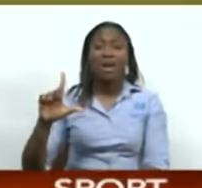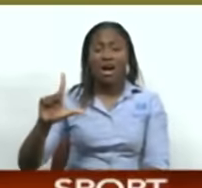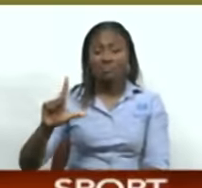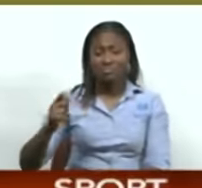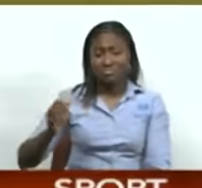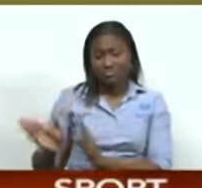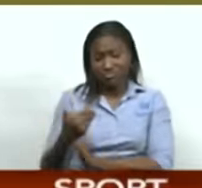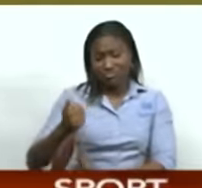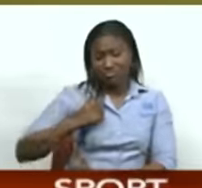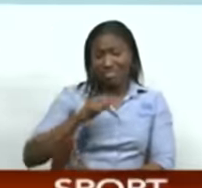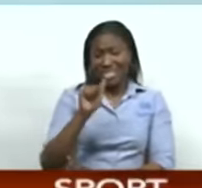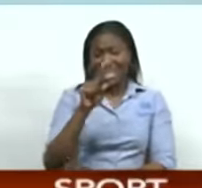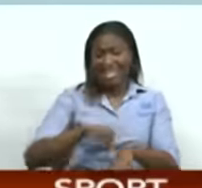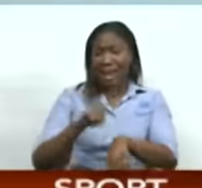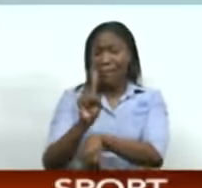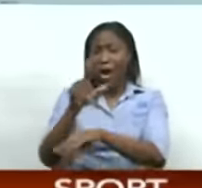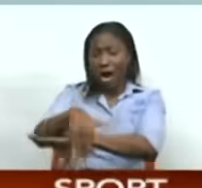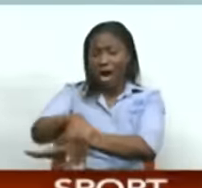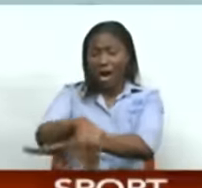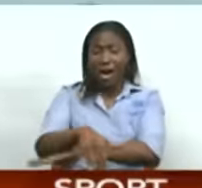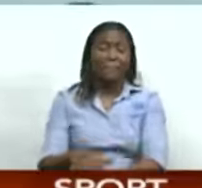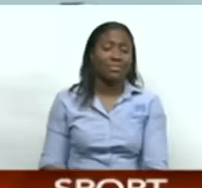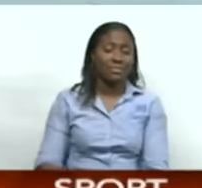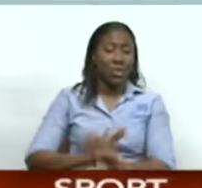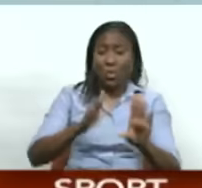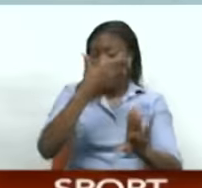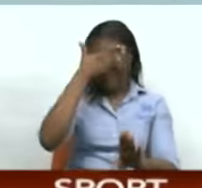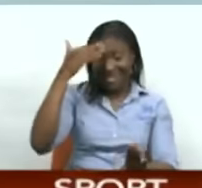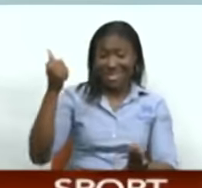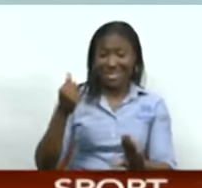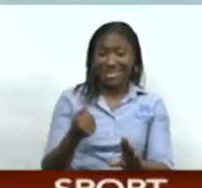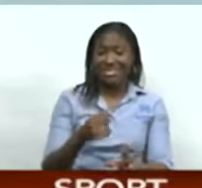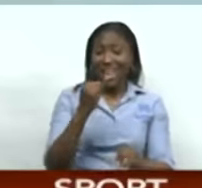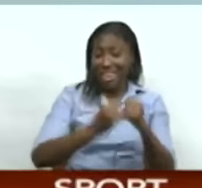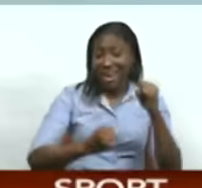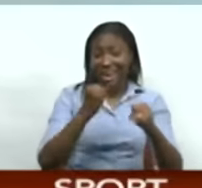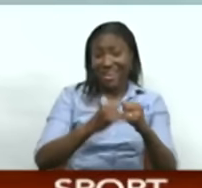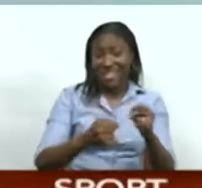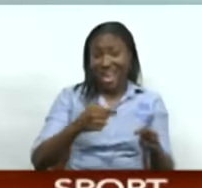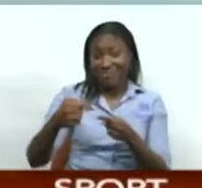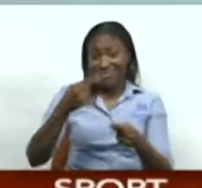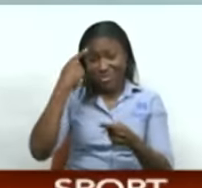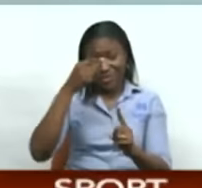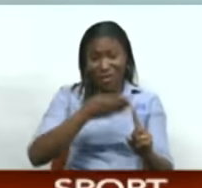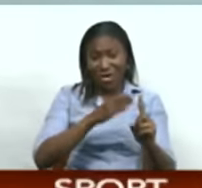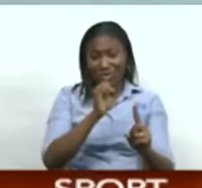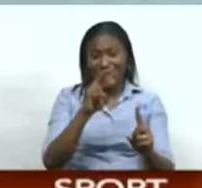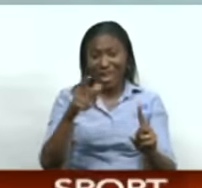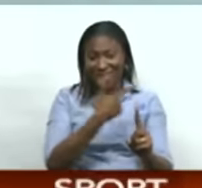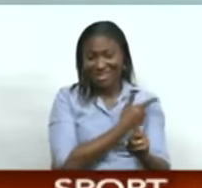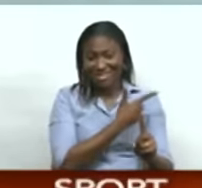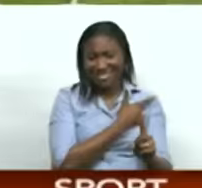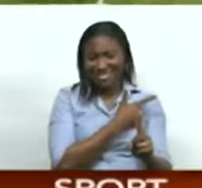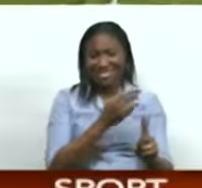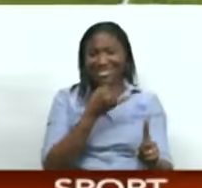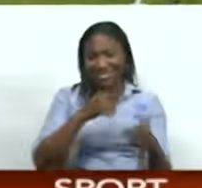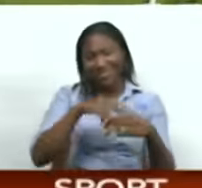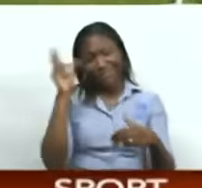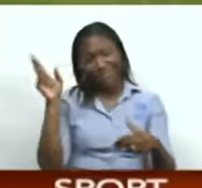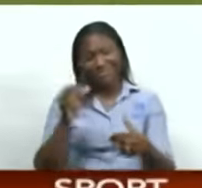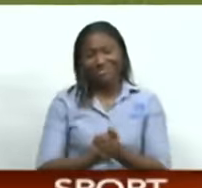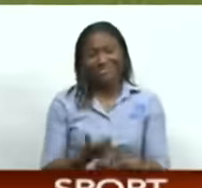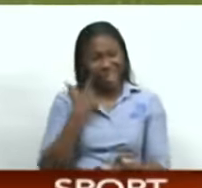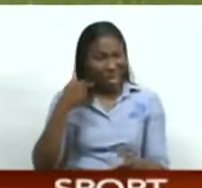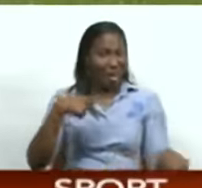Saturday from 1 p.m. Now, don't forget, it's a send-off for Sine-Lorraine, so you won't want to miss the potential party. The